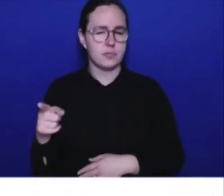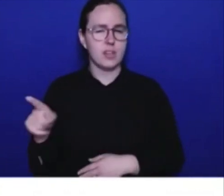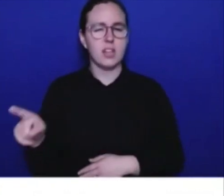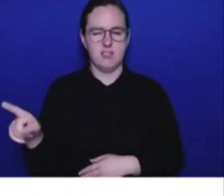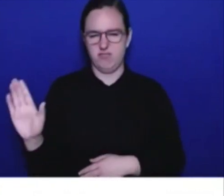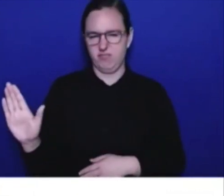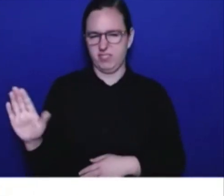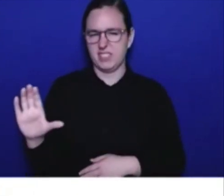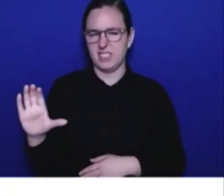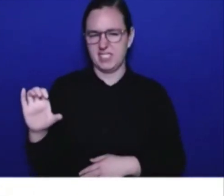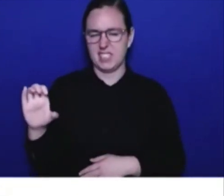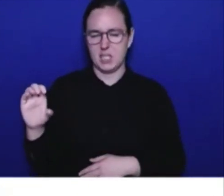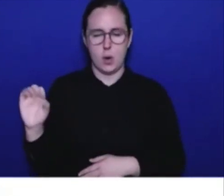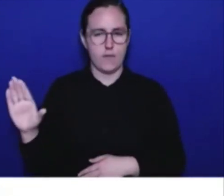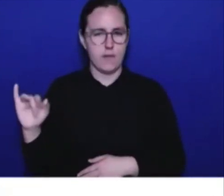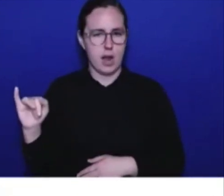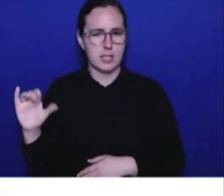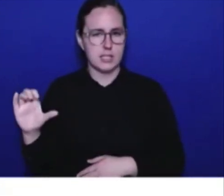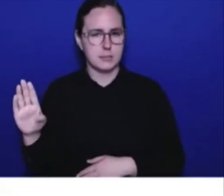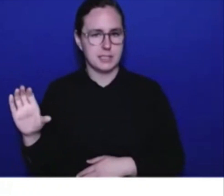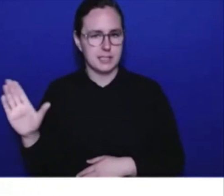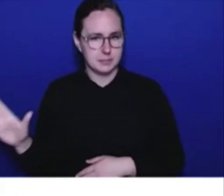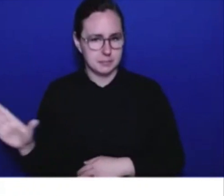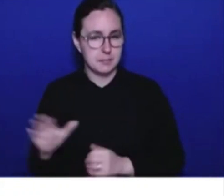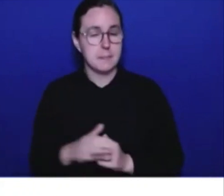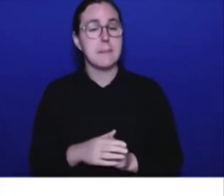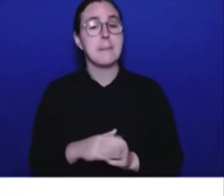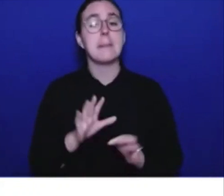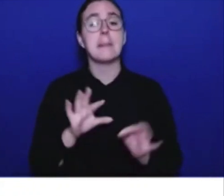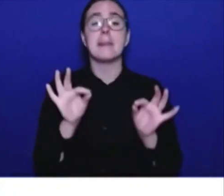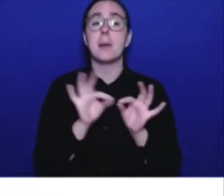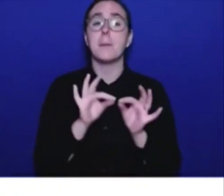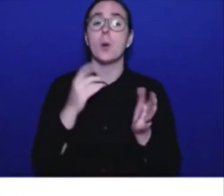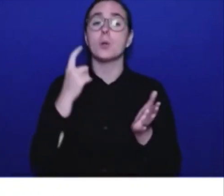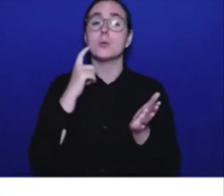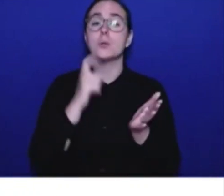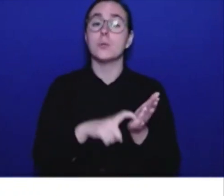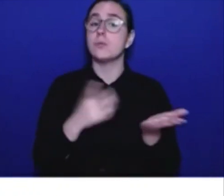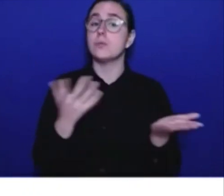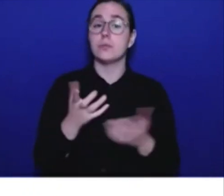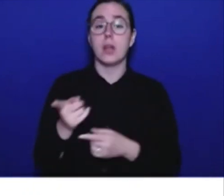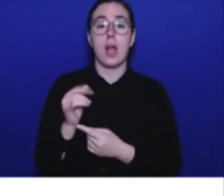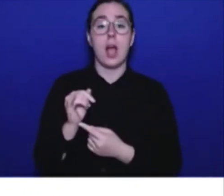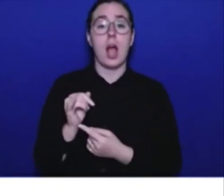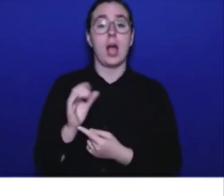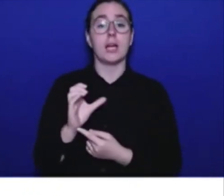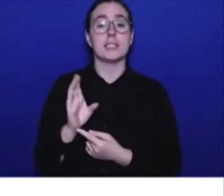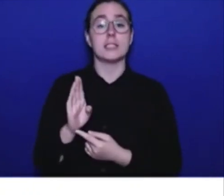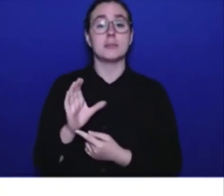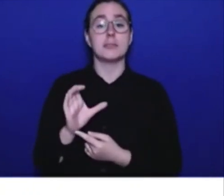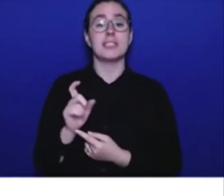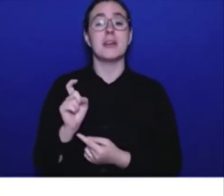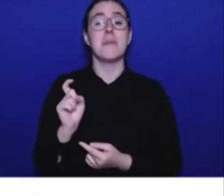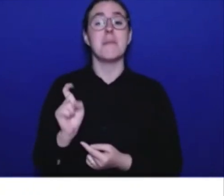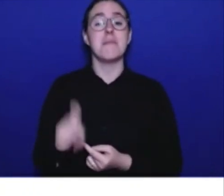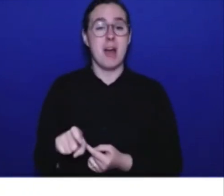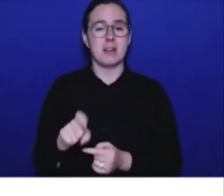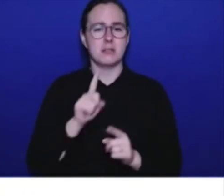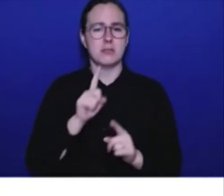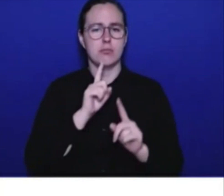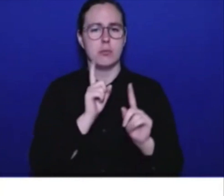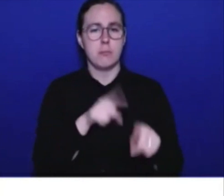It is important to recognize that ICBC has to report, even when they haven't sold investments, the rising and falling value of those